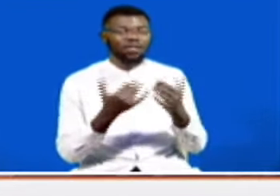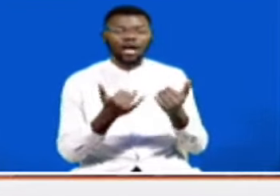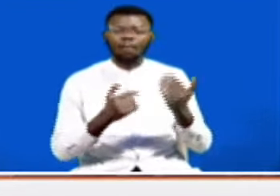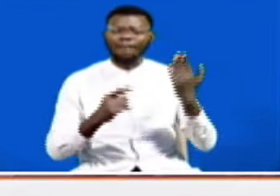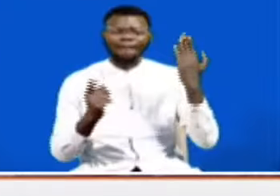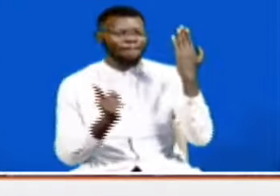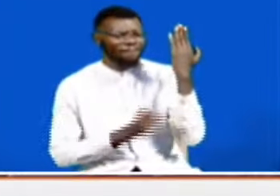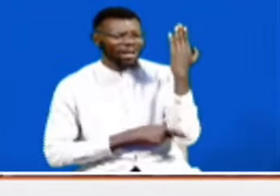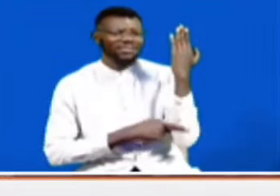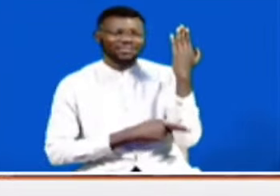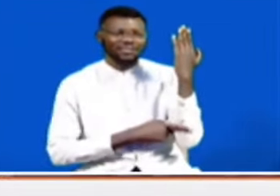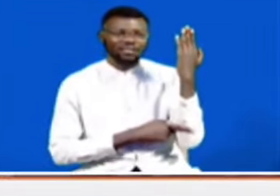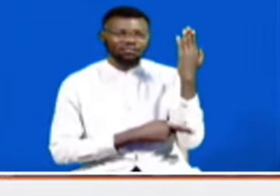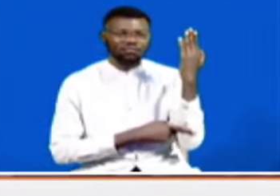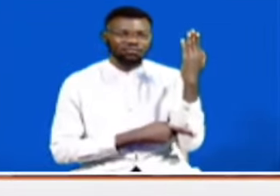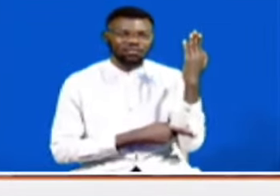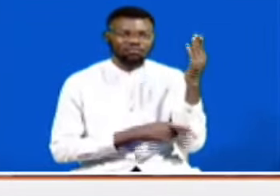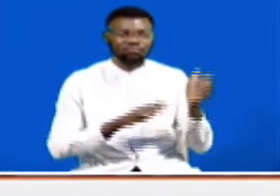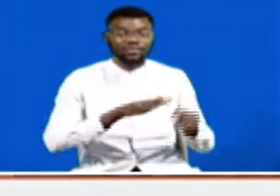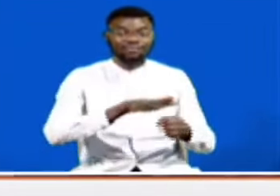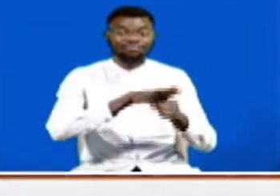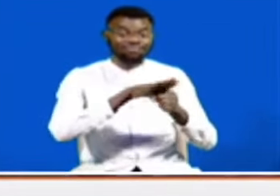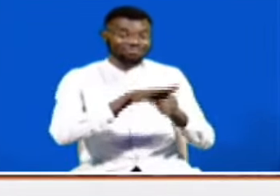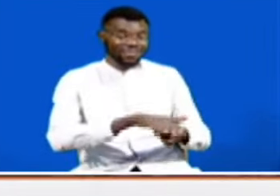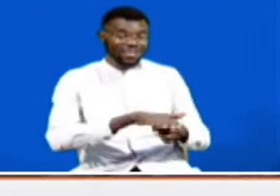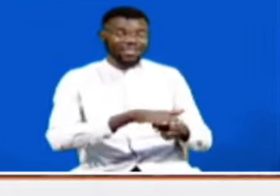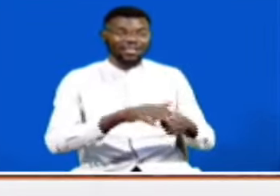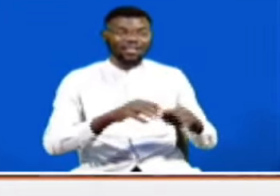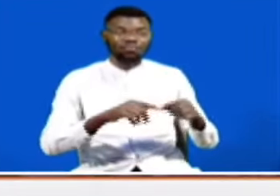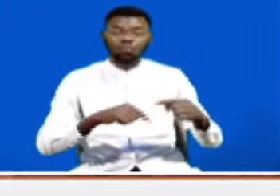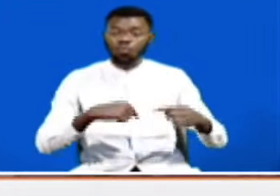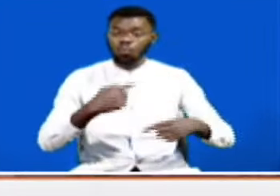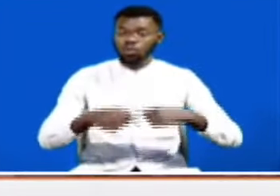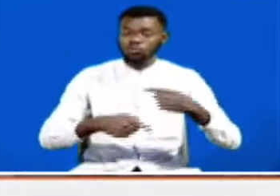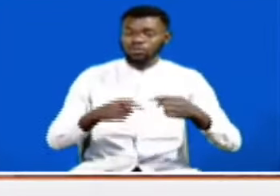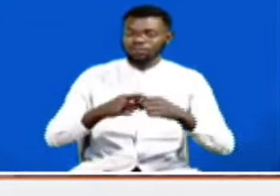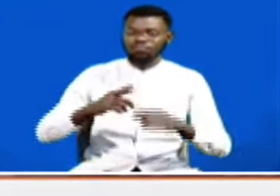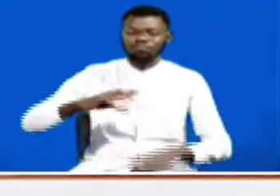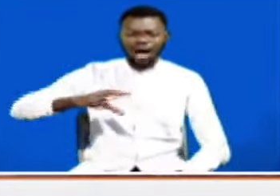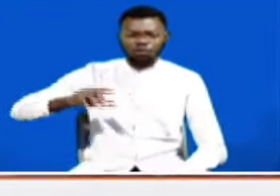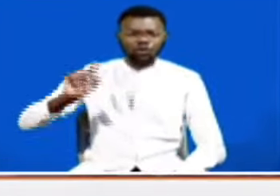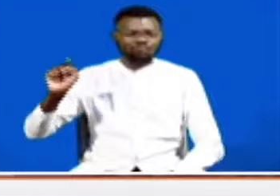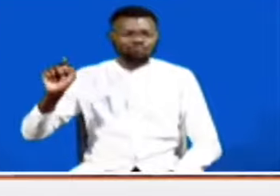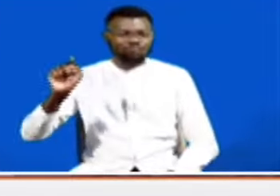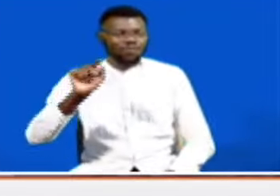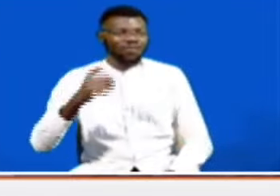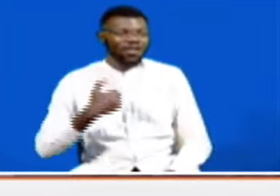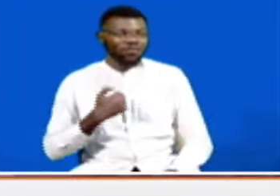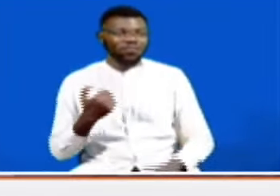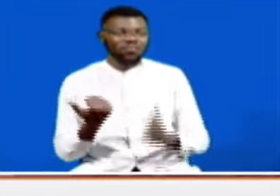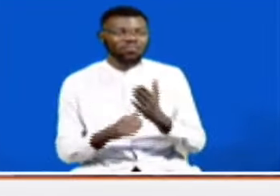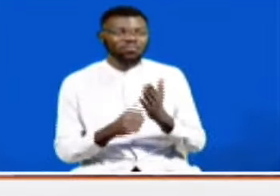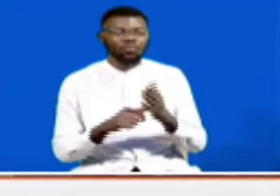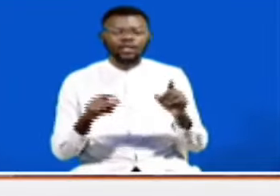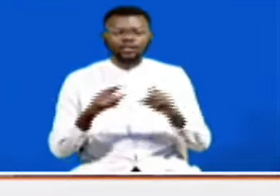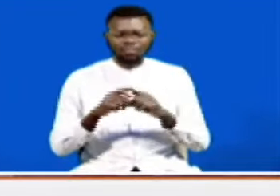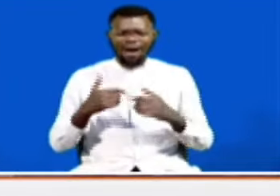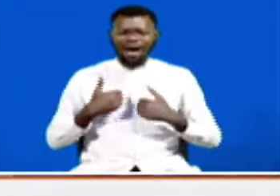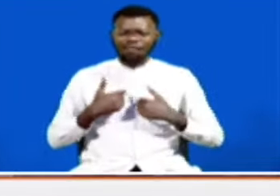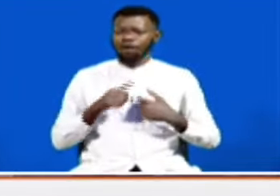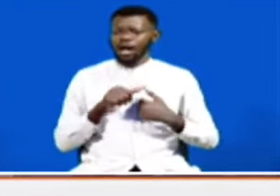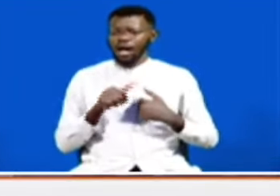it. That discrimination has extended to be from the person, even to the counties. Thirdly, there are conceptual issues.